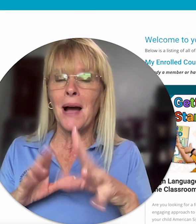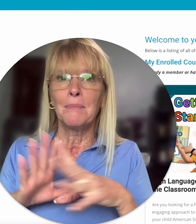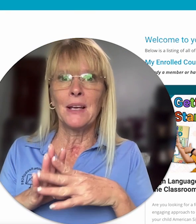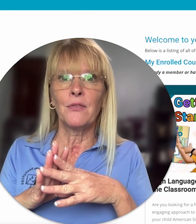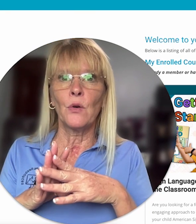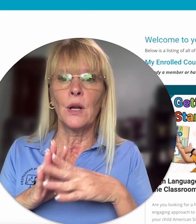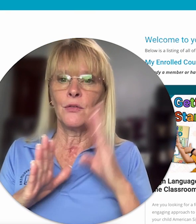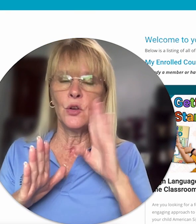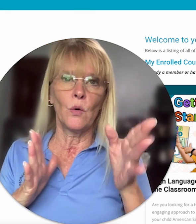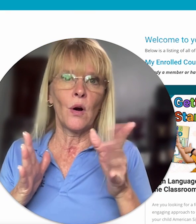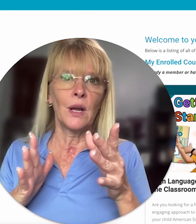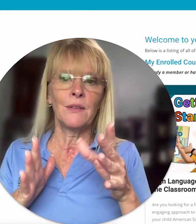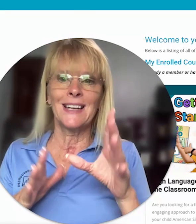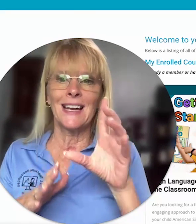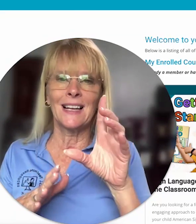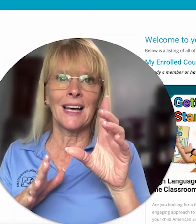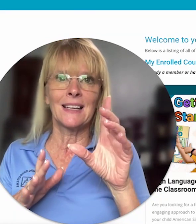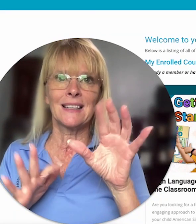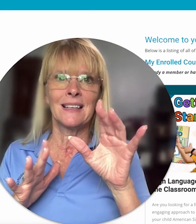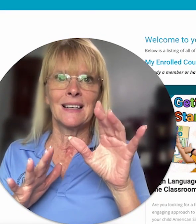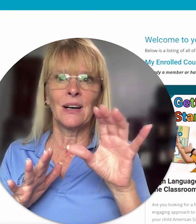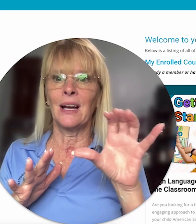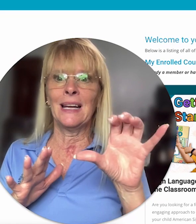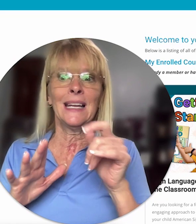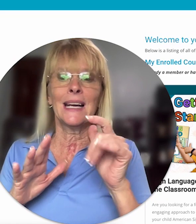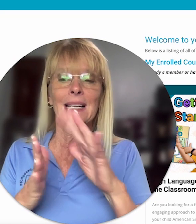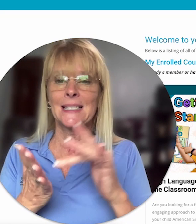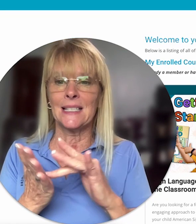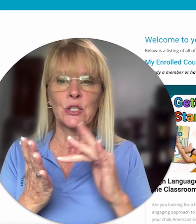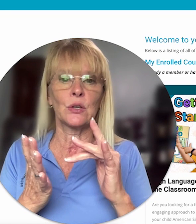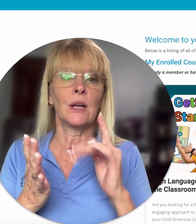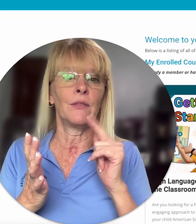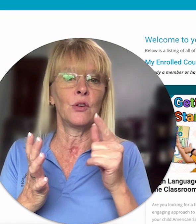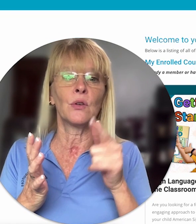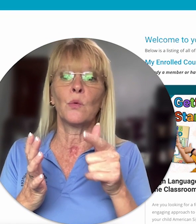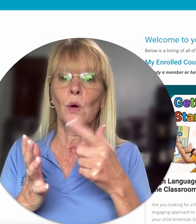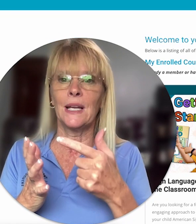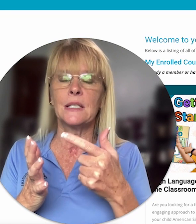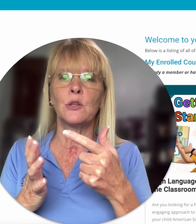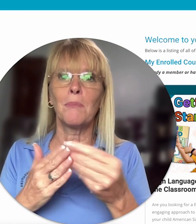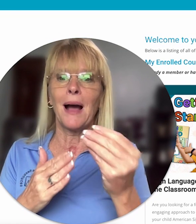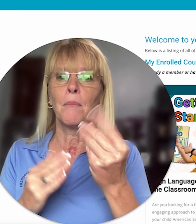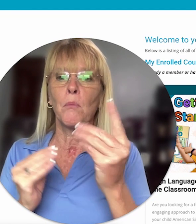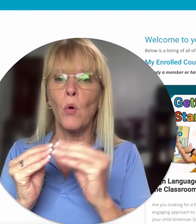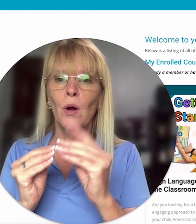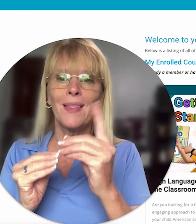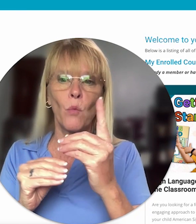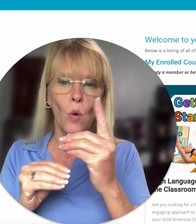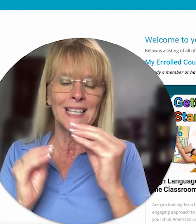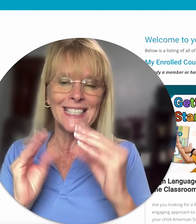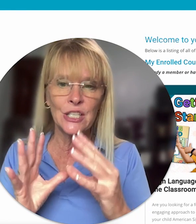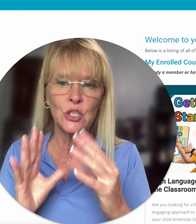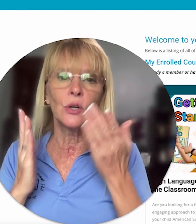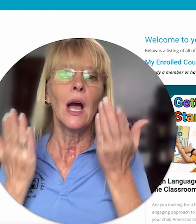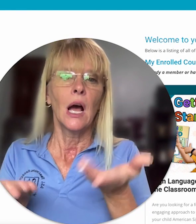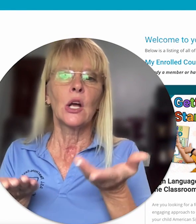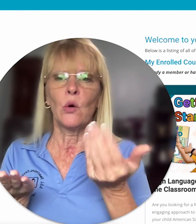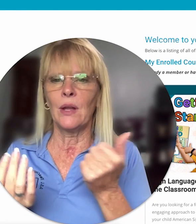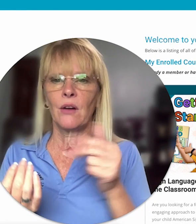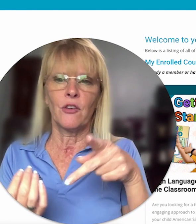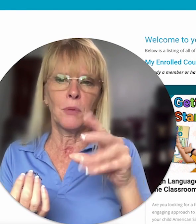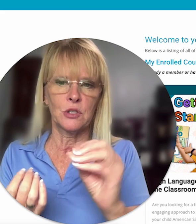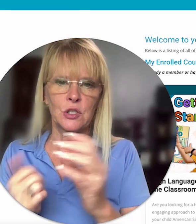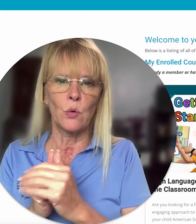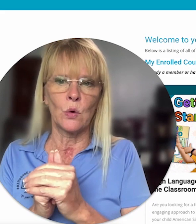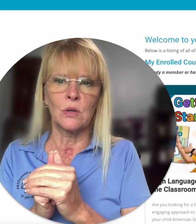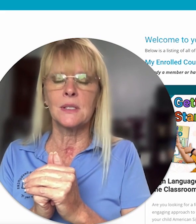that might be for if you are even at like any kind of center if you're wanting to buy more than one teacher go